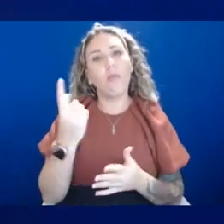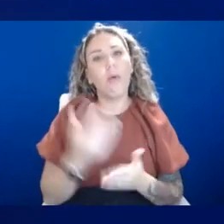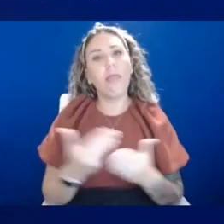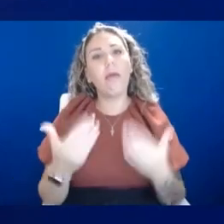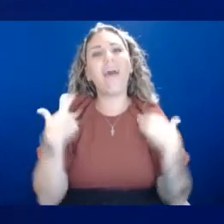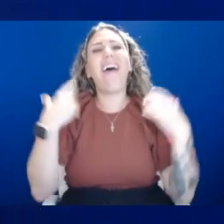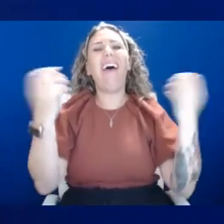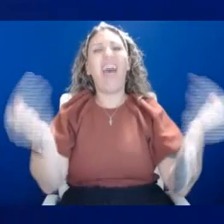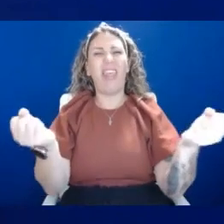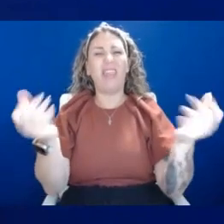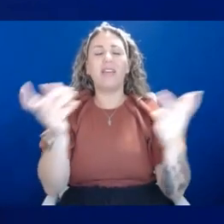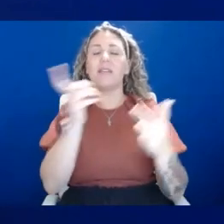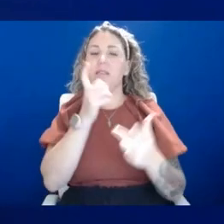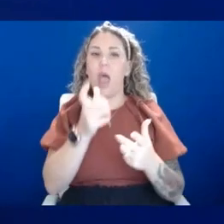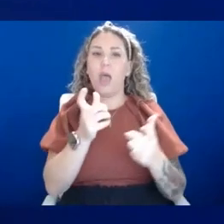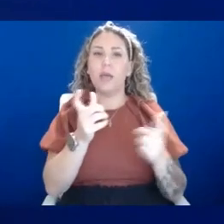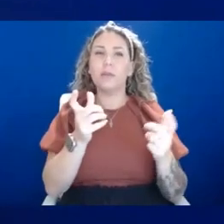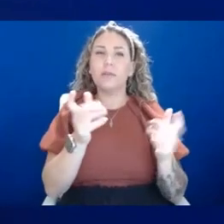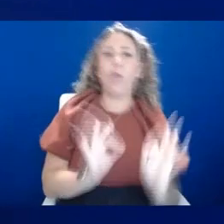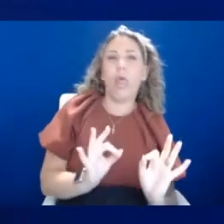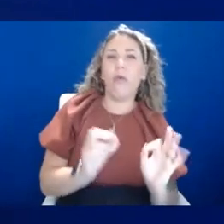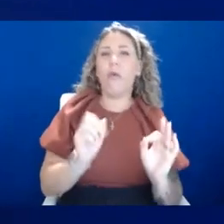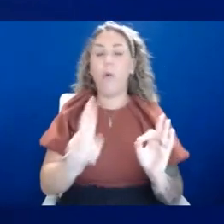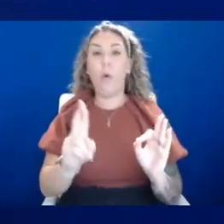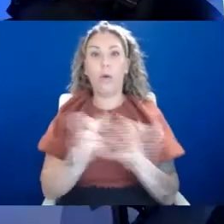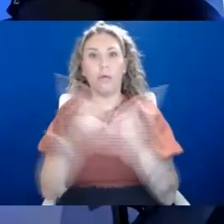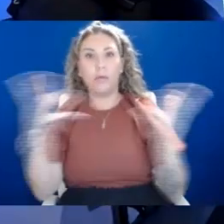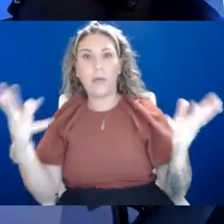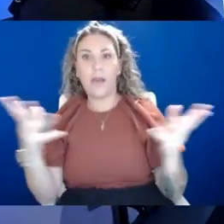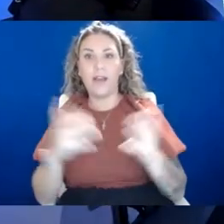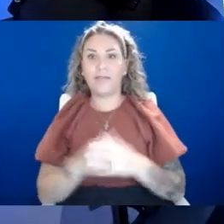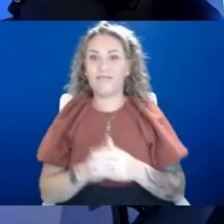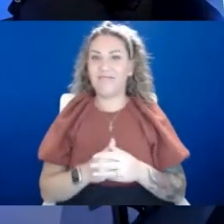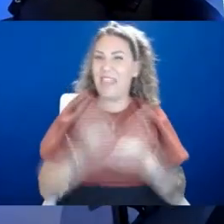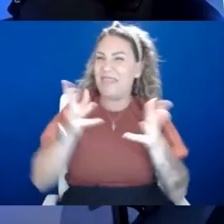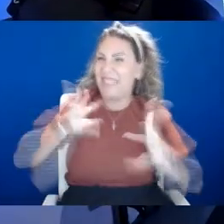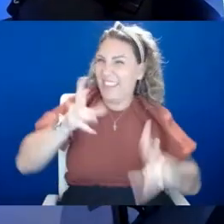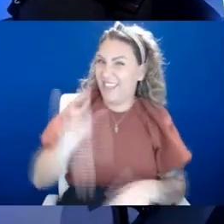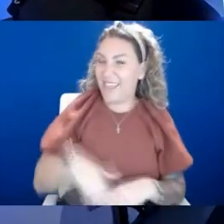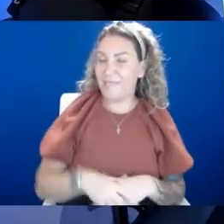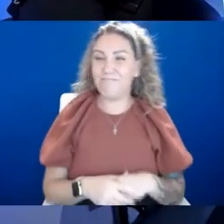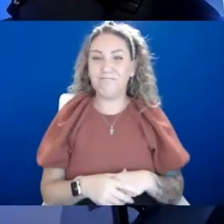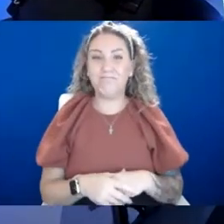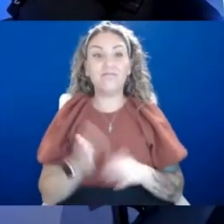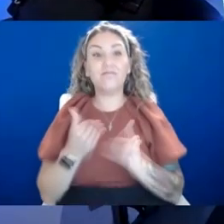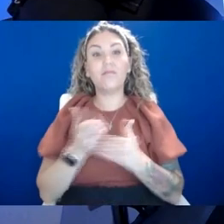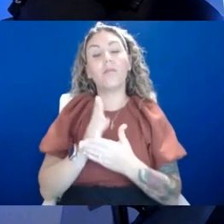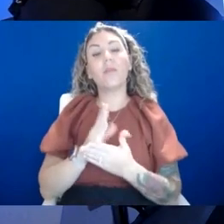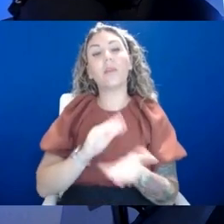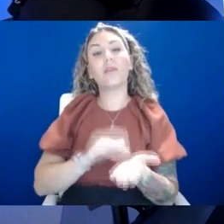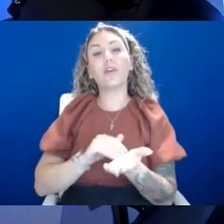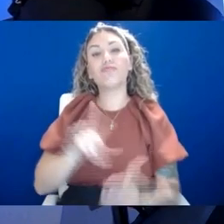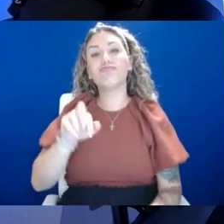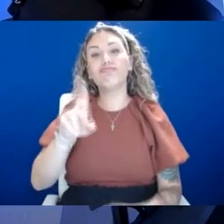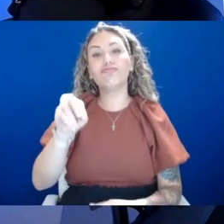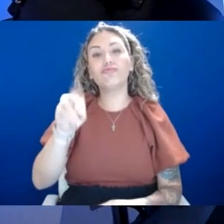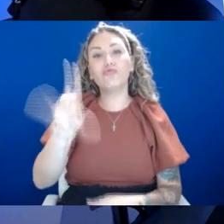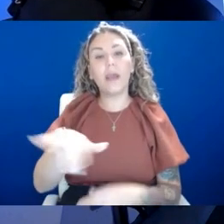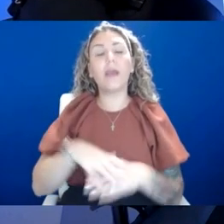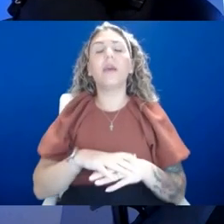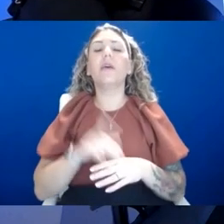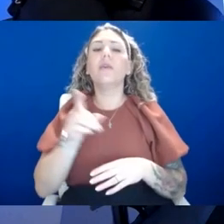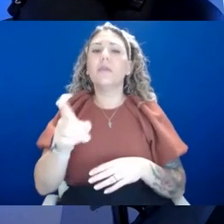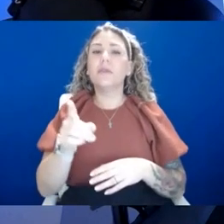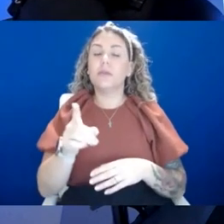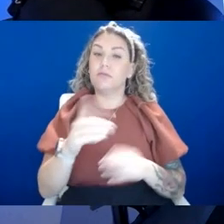you don't want too little or too much of it. And I'd probably just leave it there. All right. Dr. Drake, more and more kids, as we know, suffering from mental health issues.